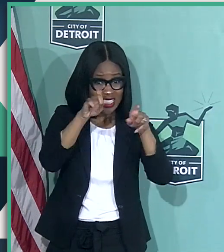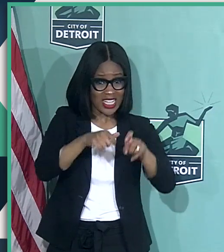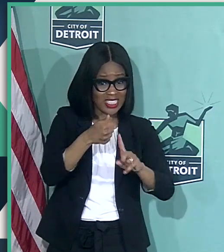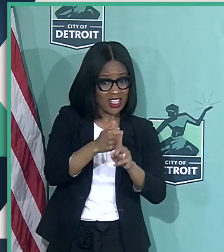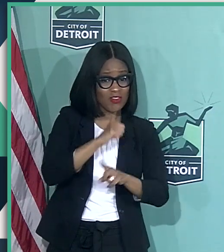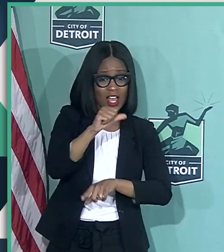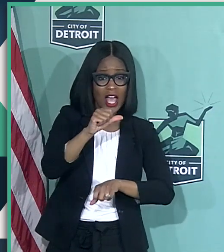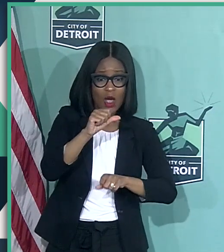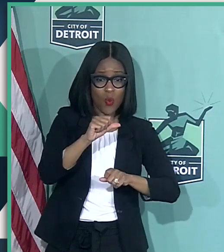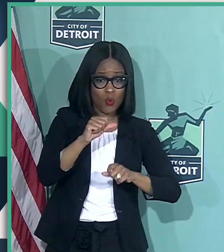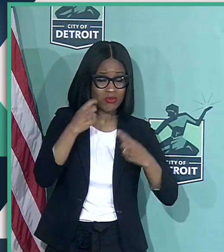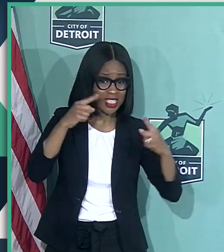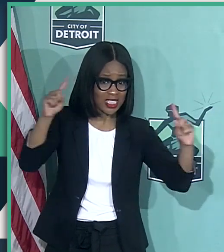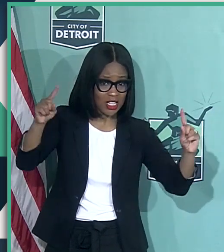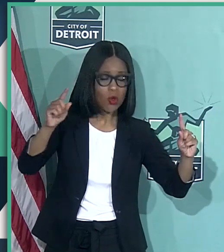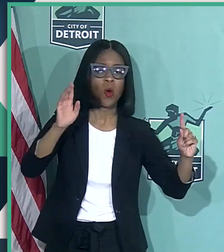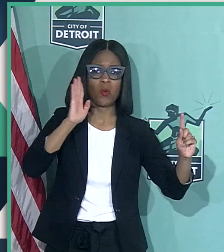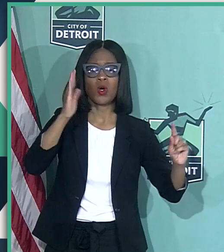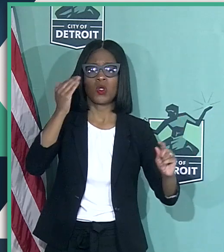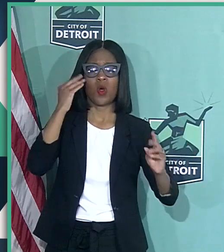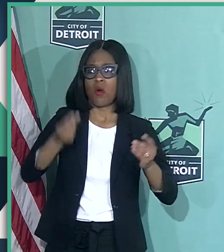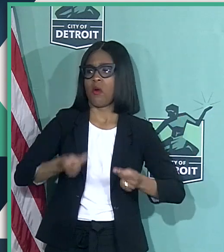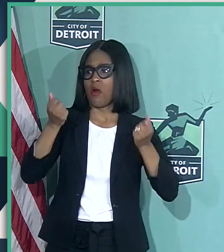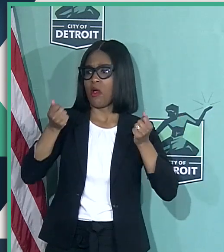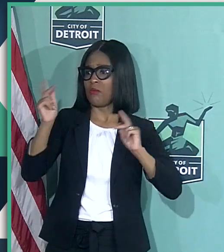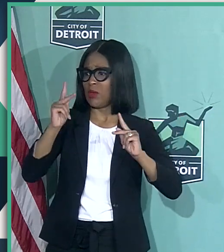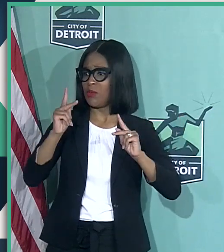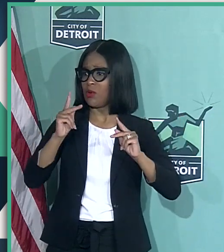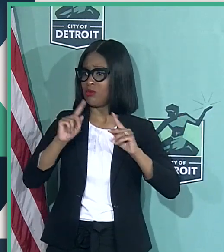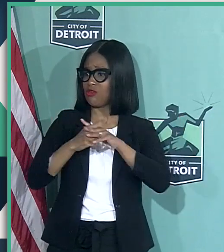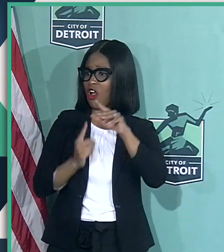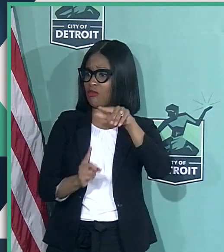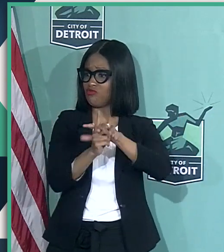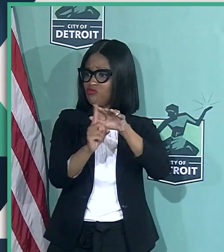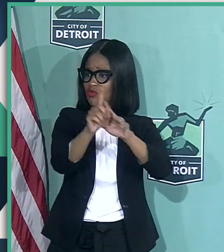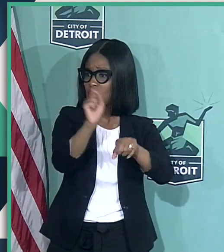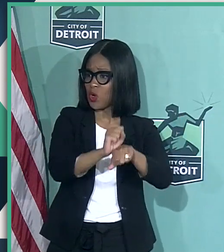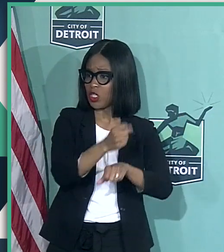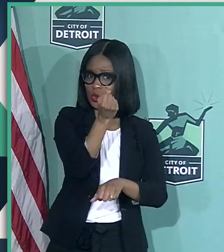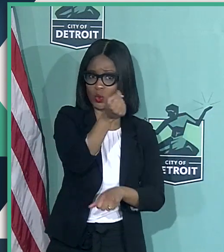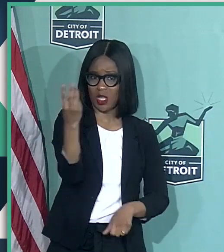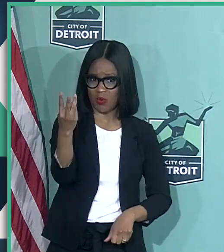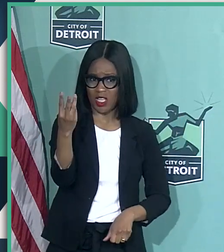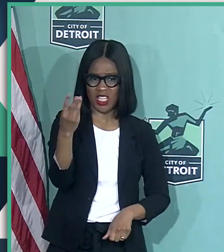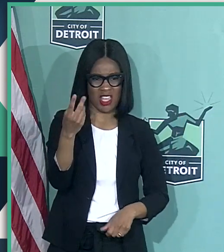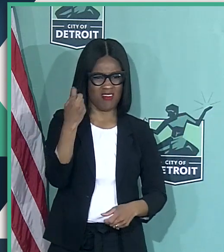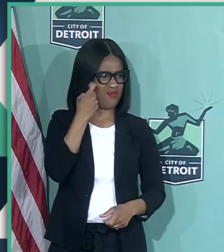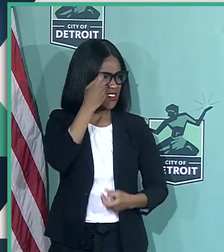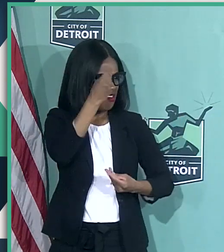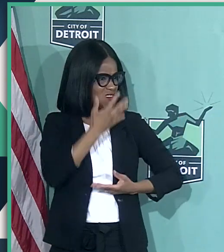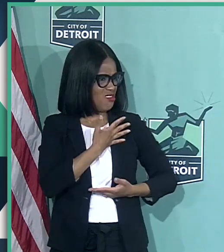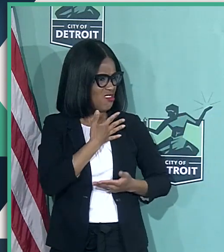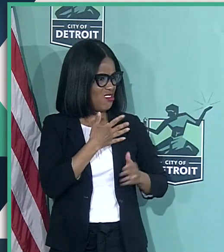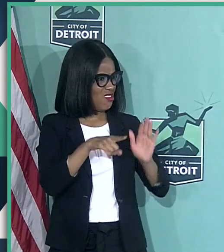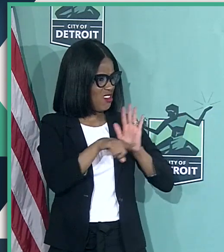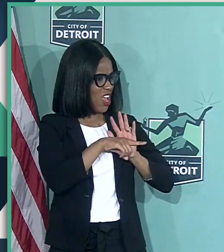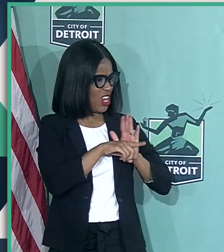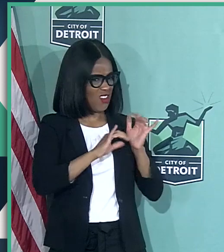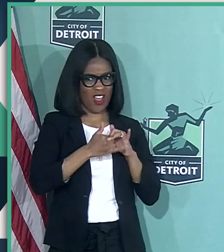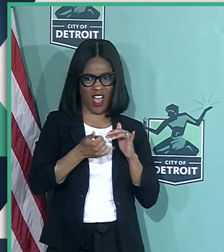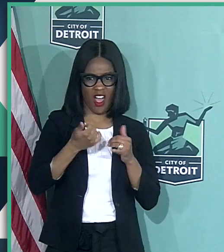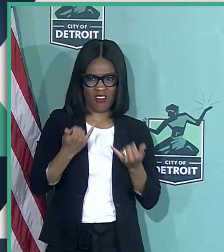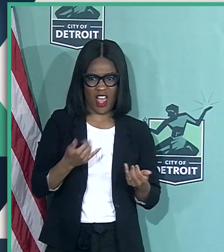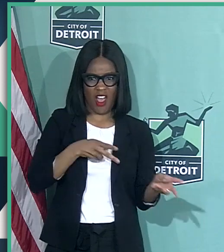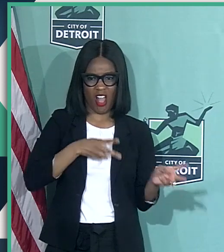we would have known instantly when people started showing up on Tuesday or Wednesday and said, I just got cleared, how can I be sick?